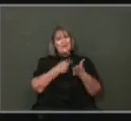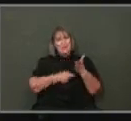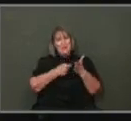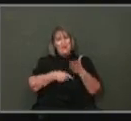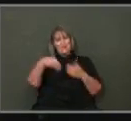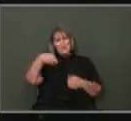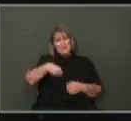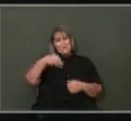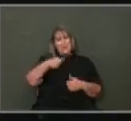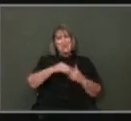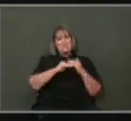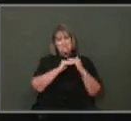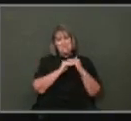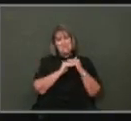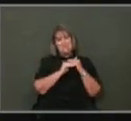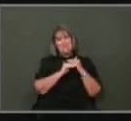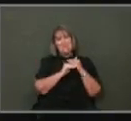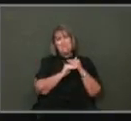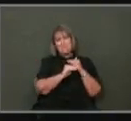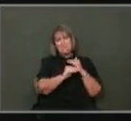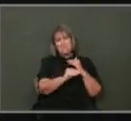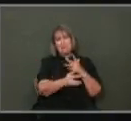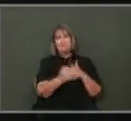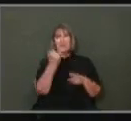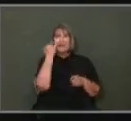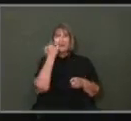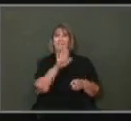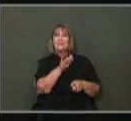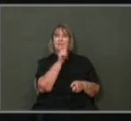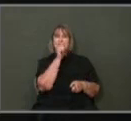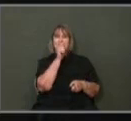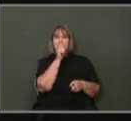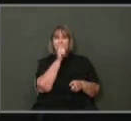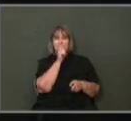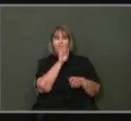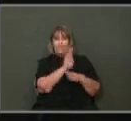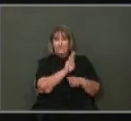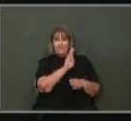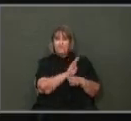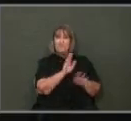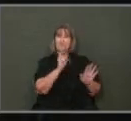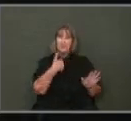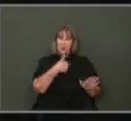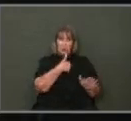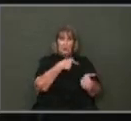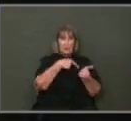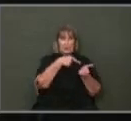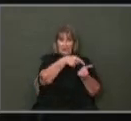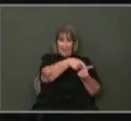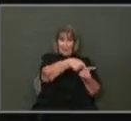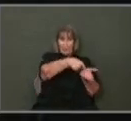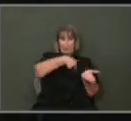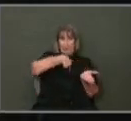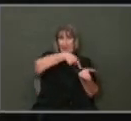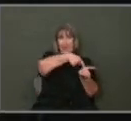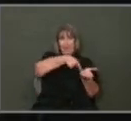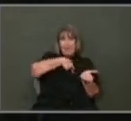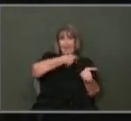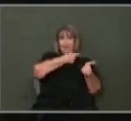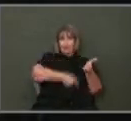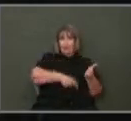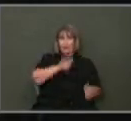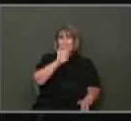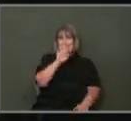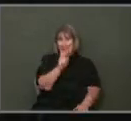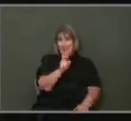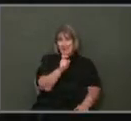And they too, if they were a private water purveyor, would be paying property taxes for the use of the right-of-way. We do not have, in